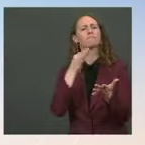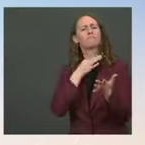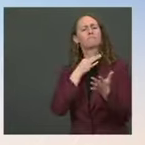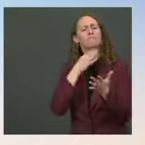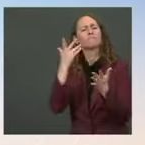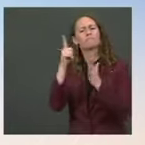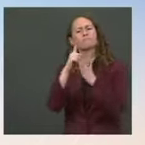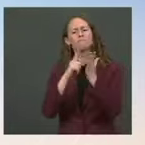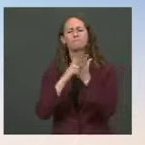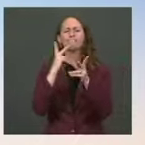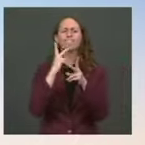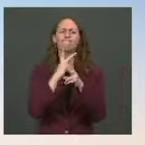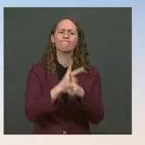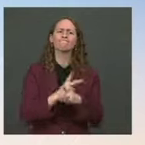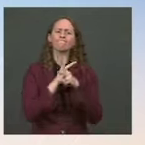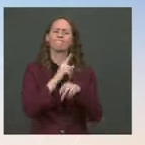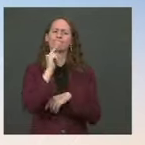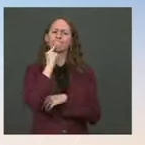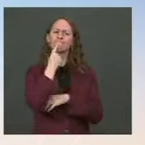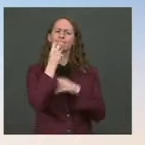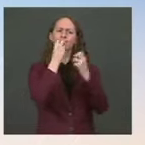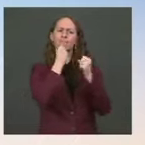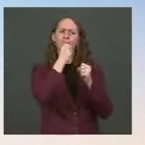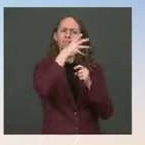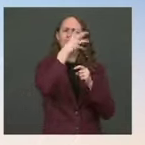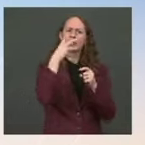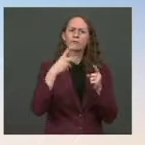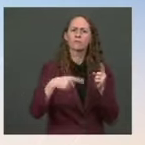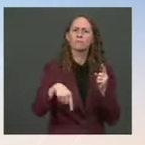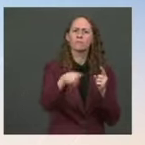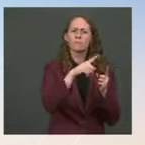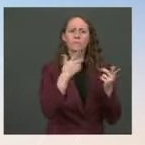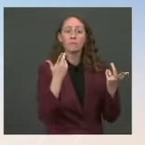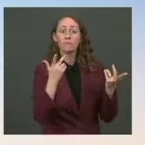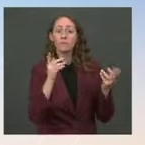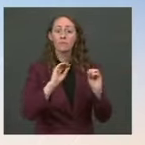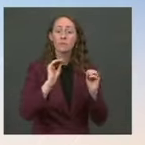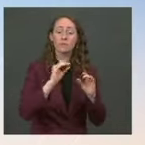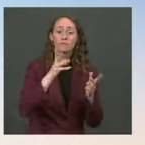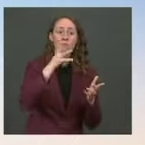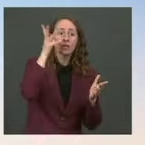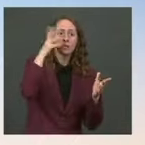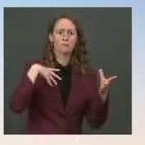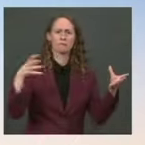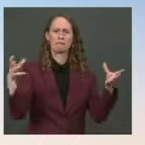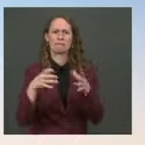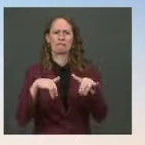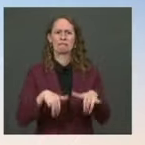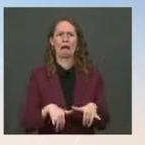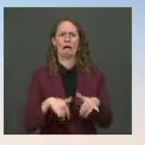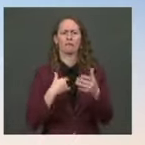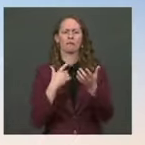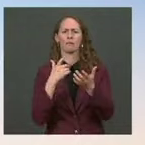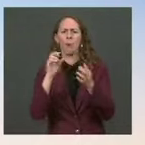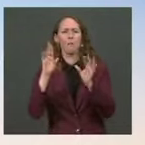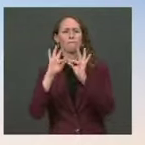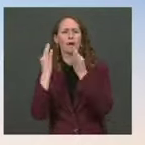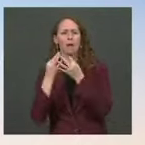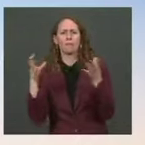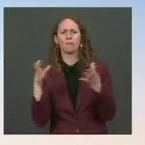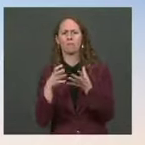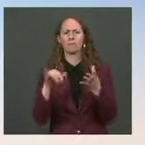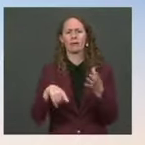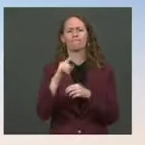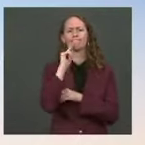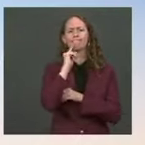children until they swiftly can be swiftly unified with a parent or a vetted sponsor. And that's something we take seriously. We have a moral, a